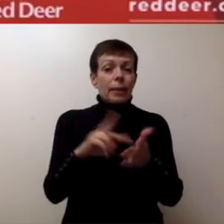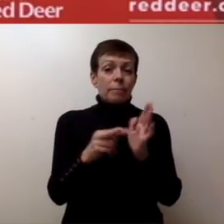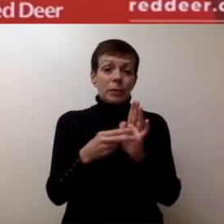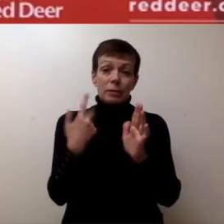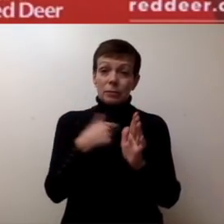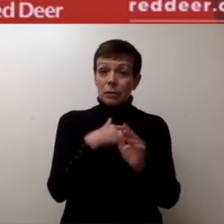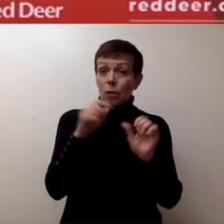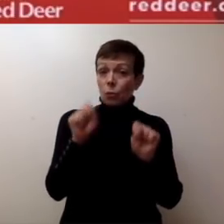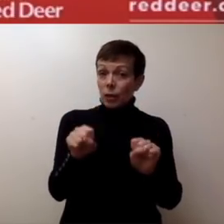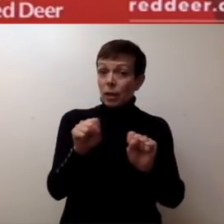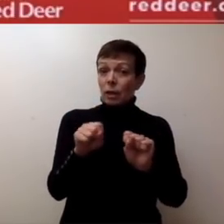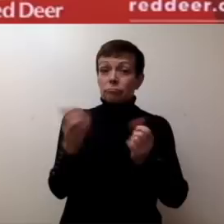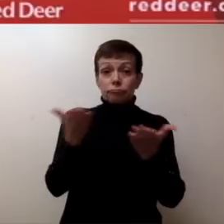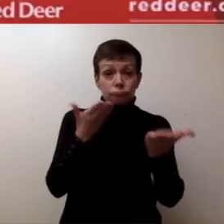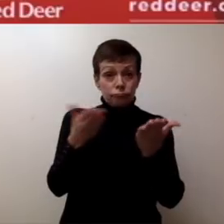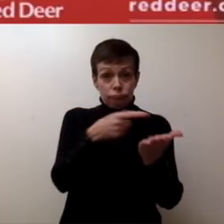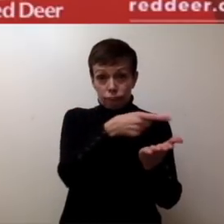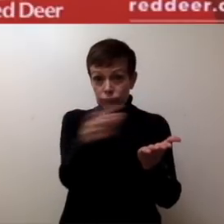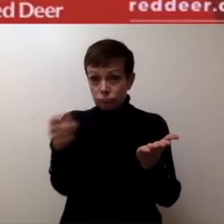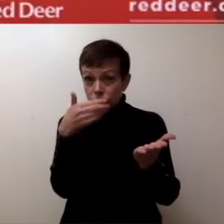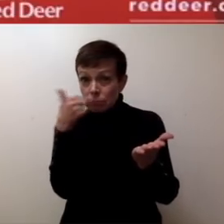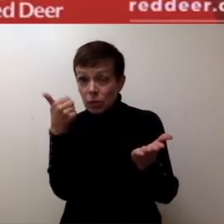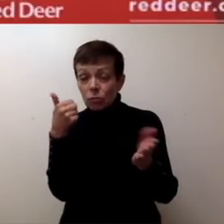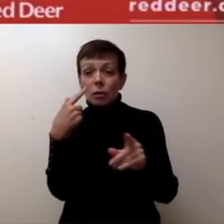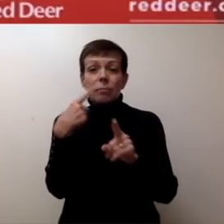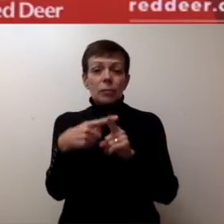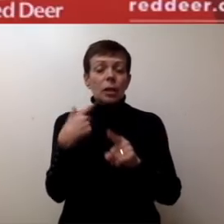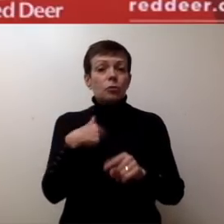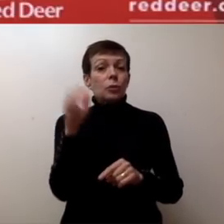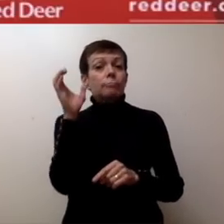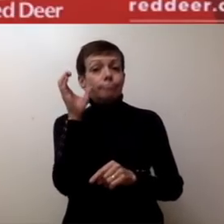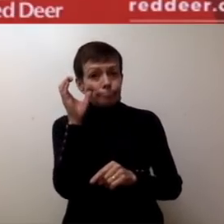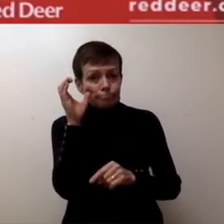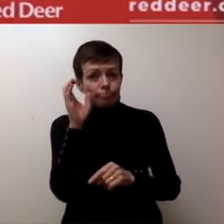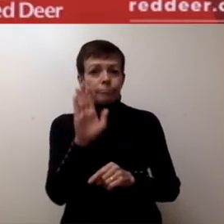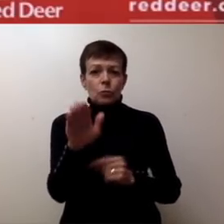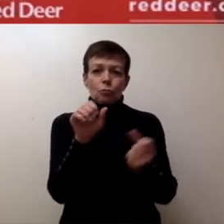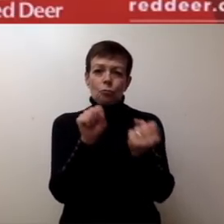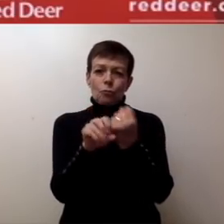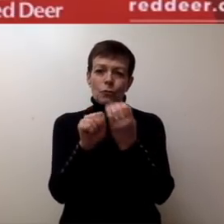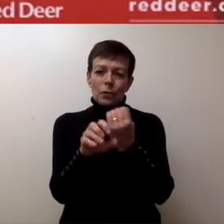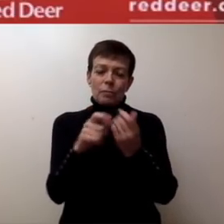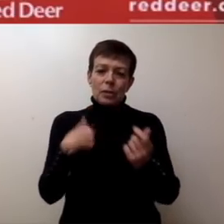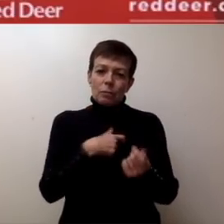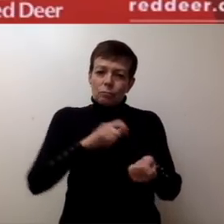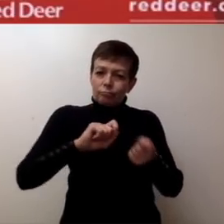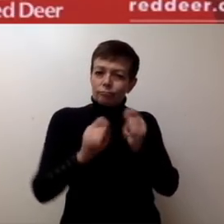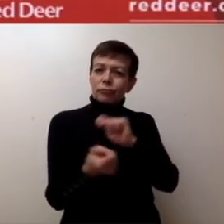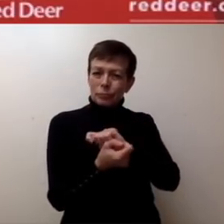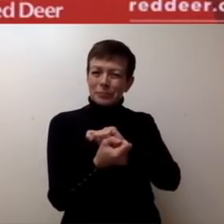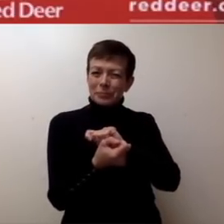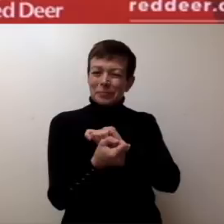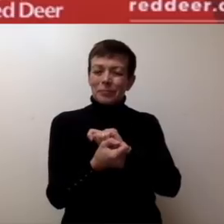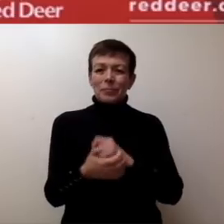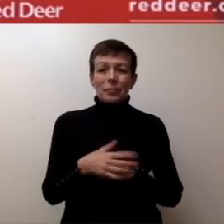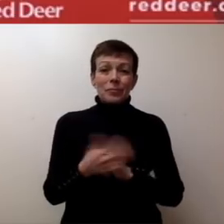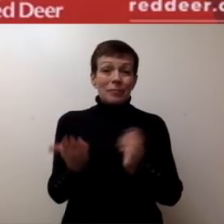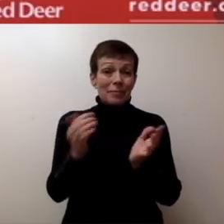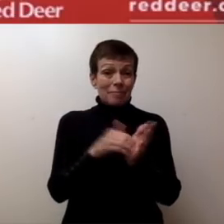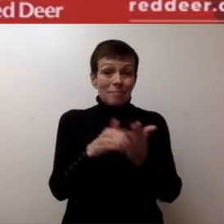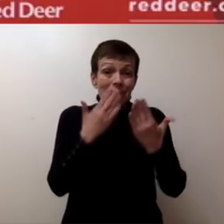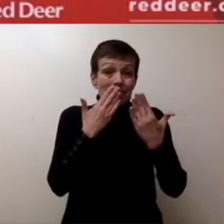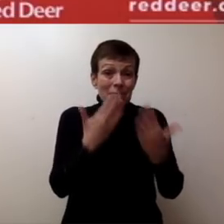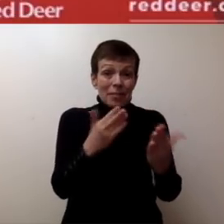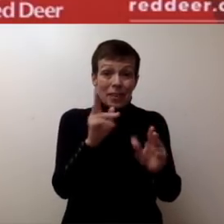with a direct response to the feedback we received from you on our conventional transit changes. For this, I want to thank our residents for